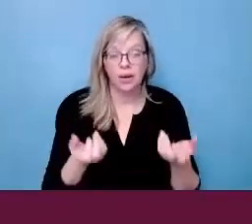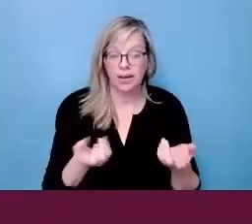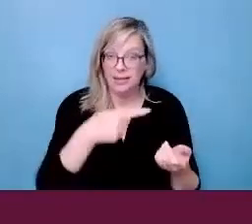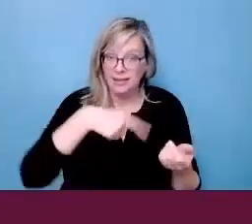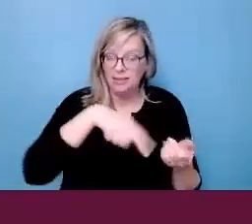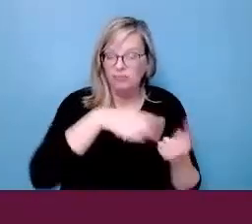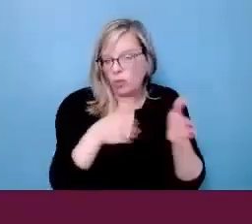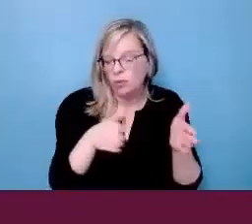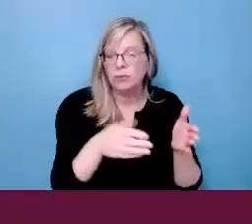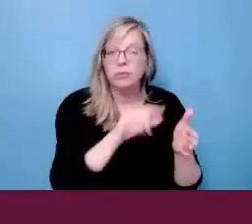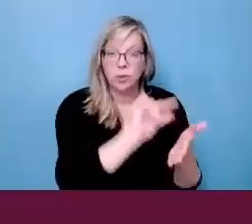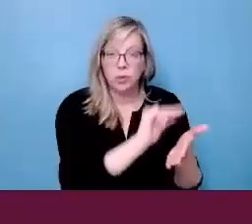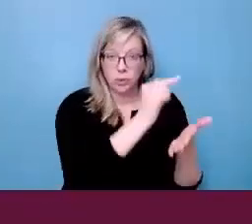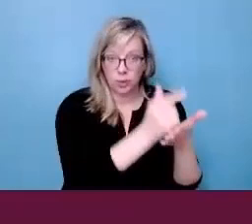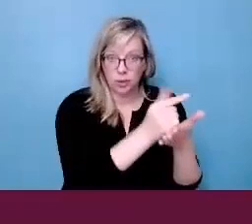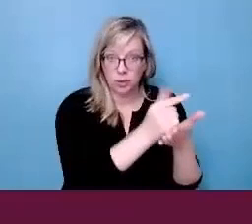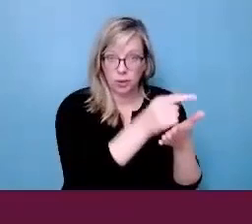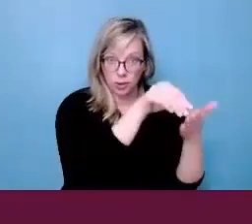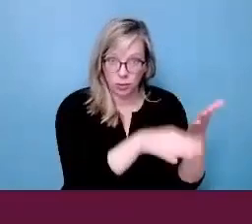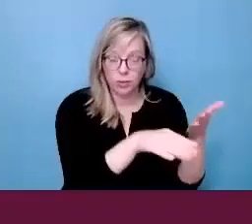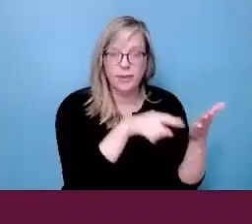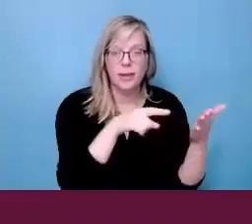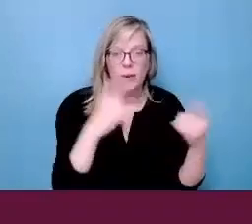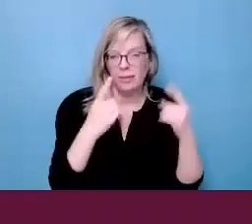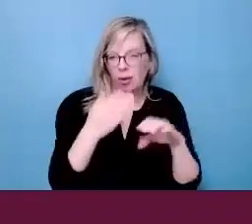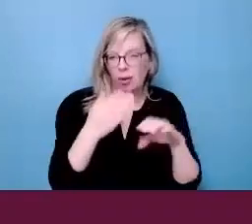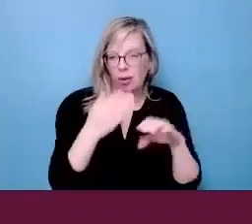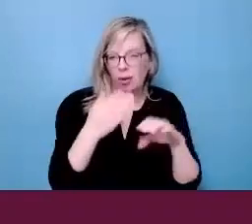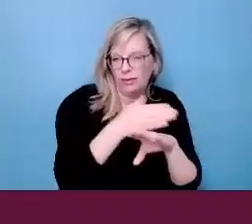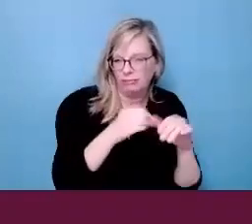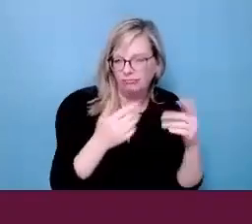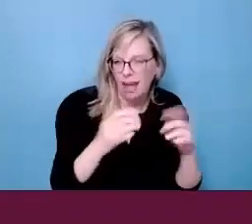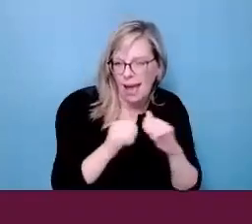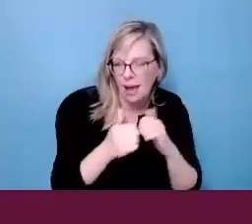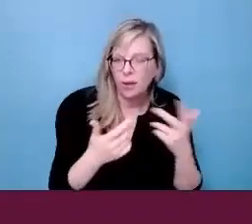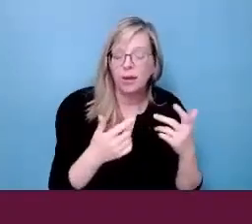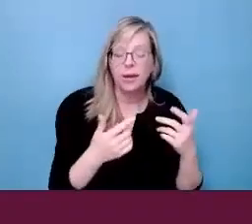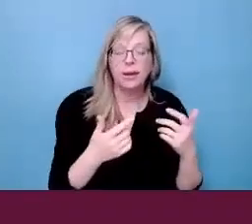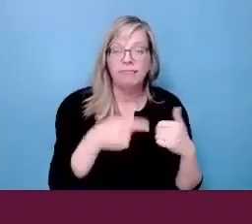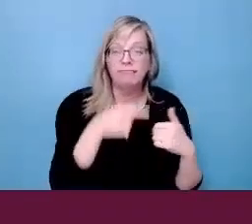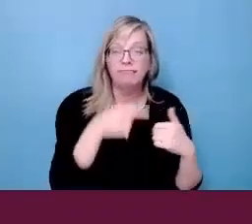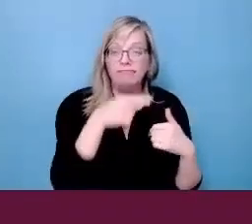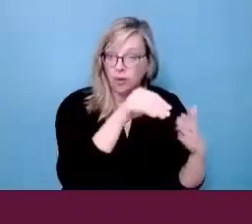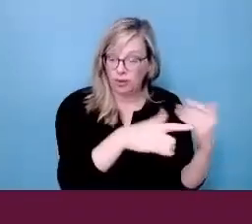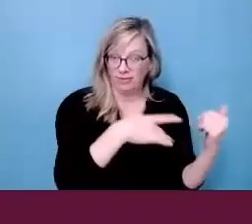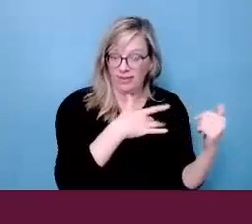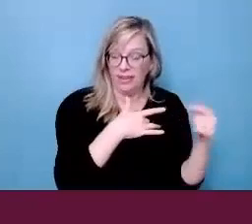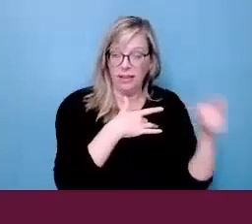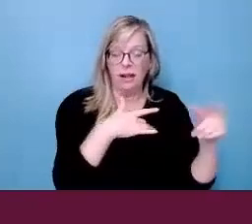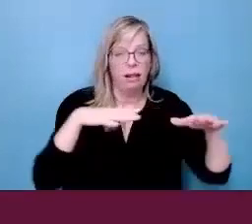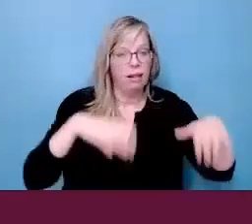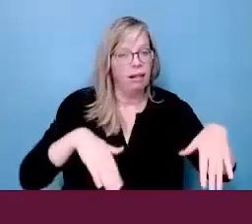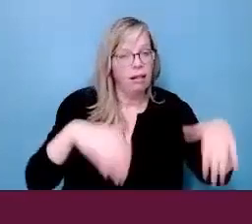Okay, in general, many graduates feel when we look at the areas of poor improvement. Many graduates with